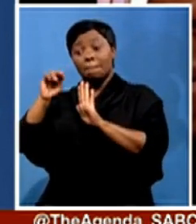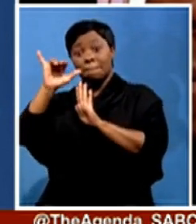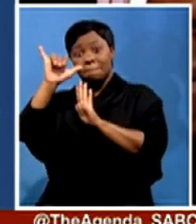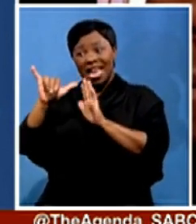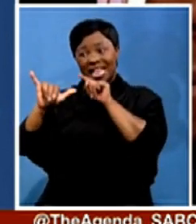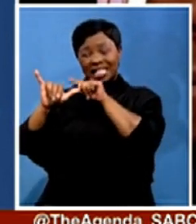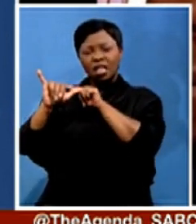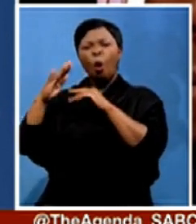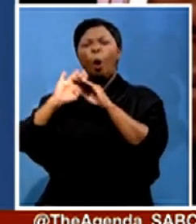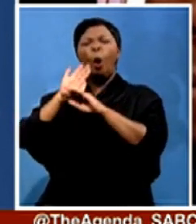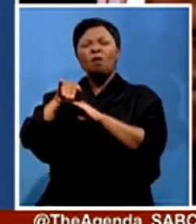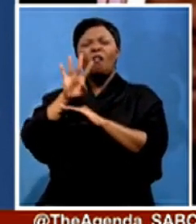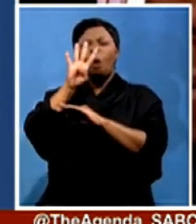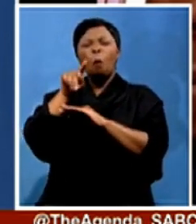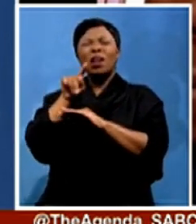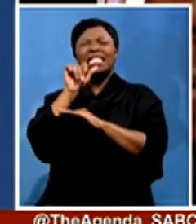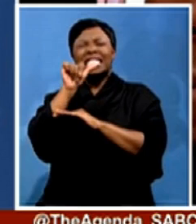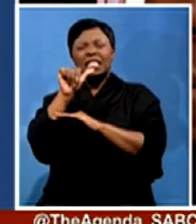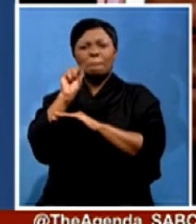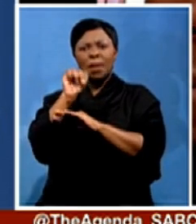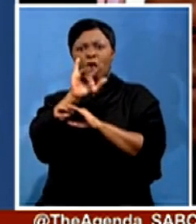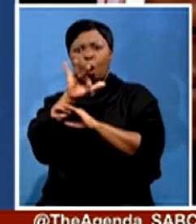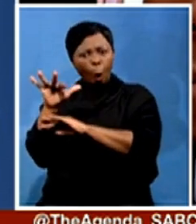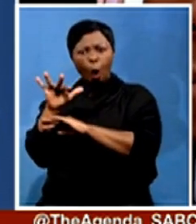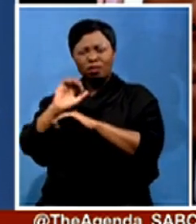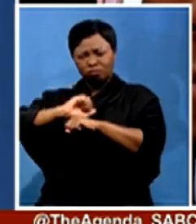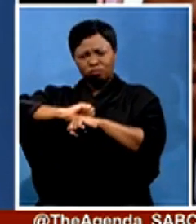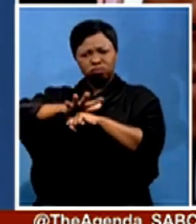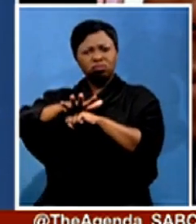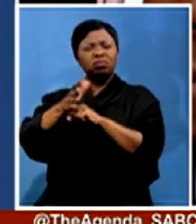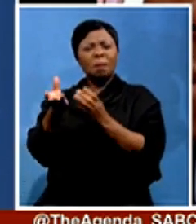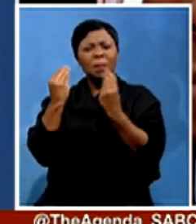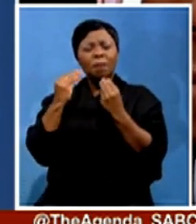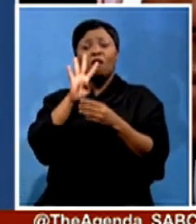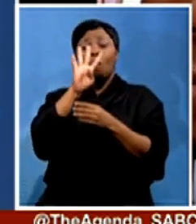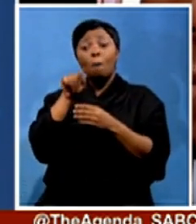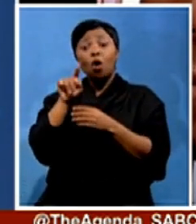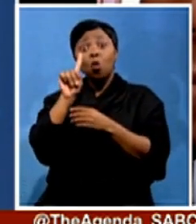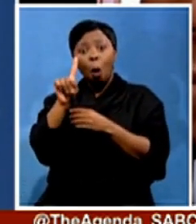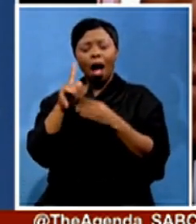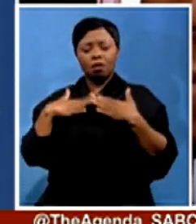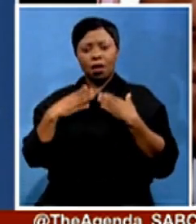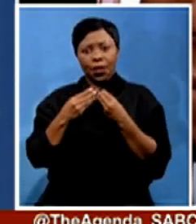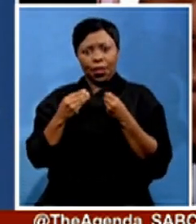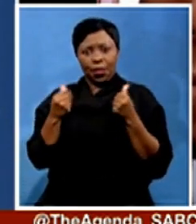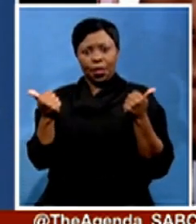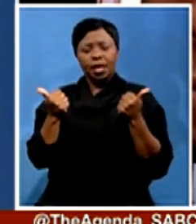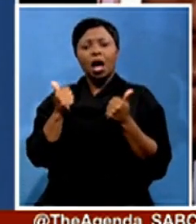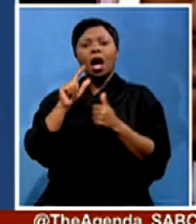have been reported, COVID-19, 4.1 million recoveries. There's about 123,000